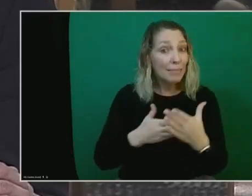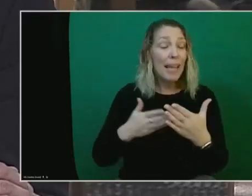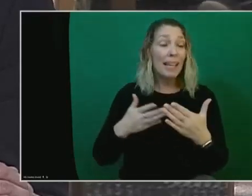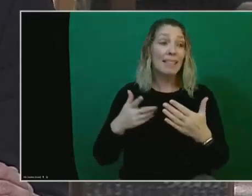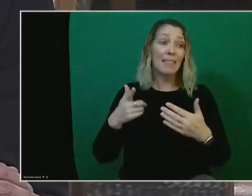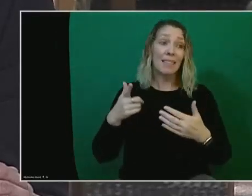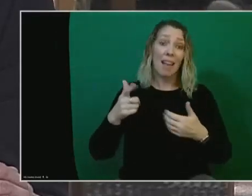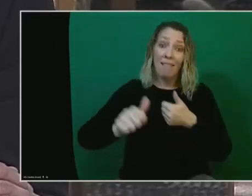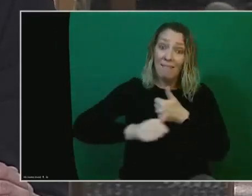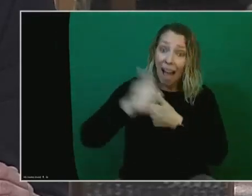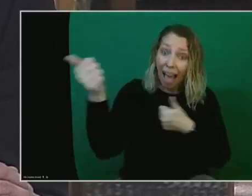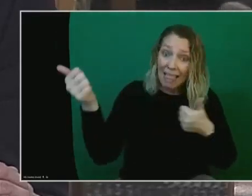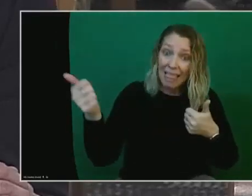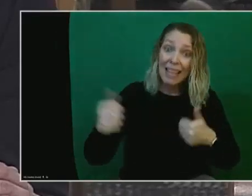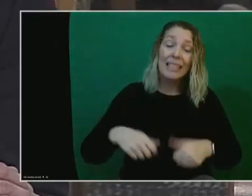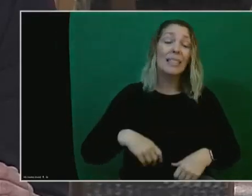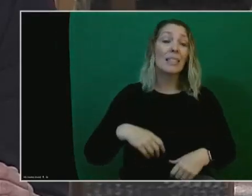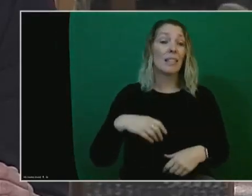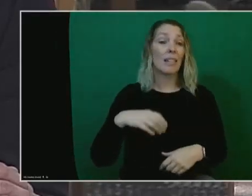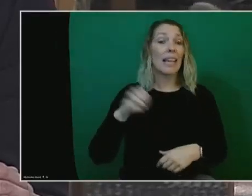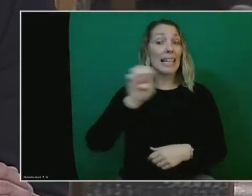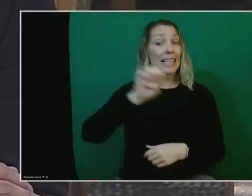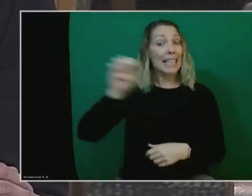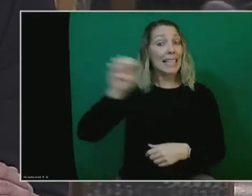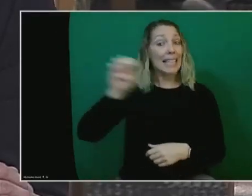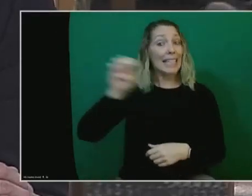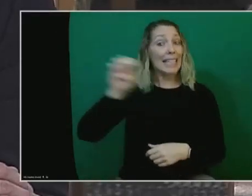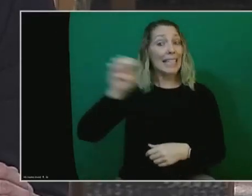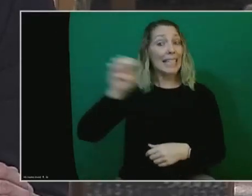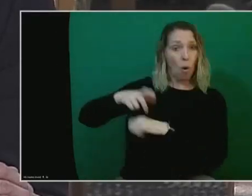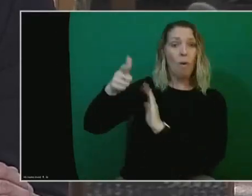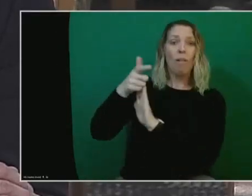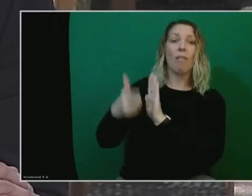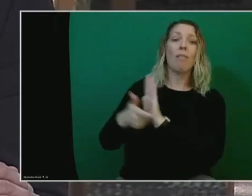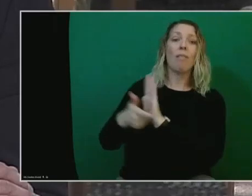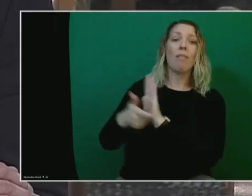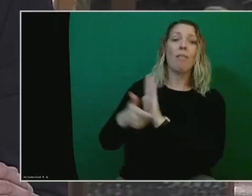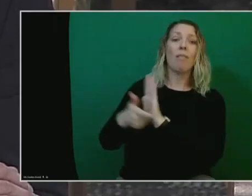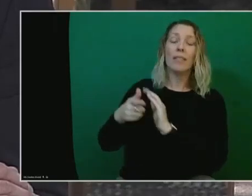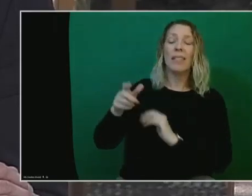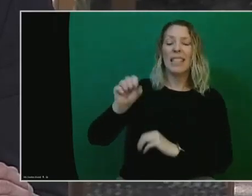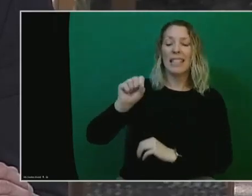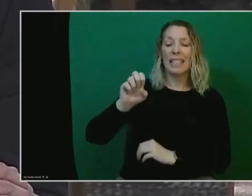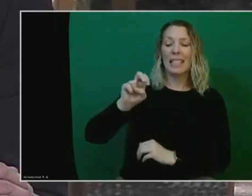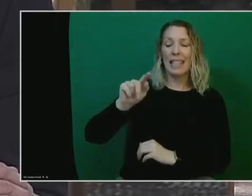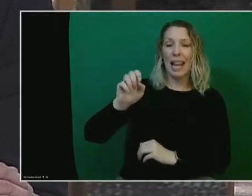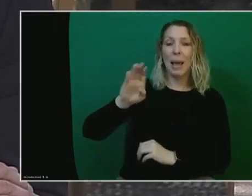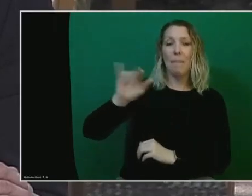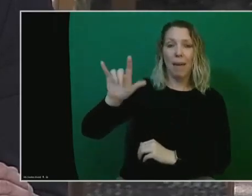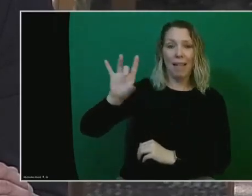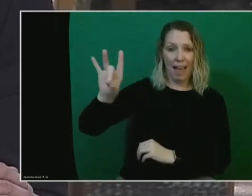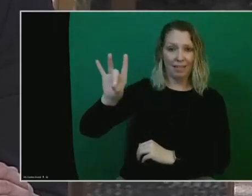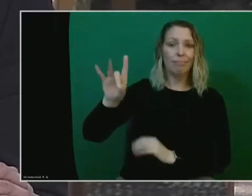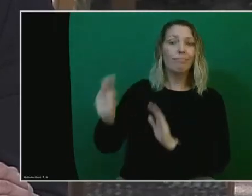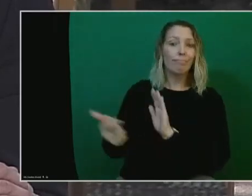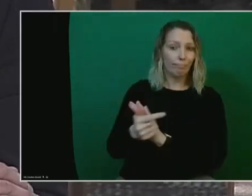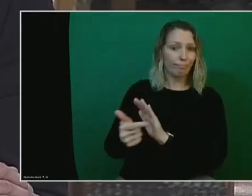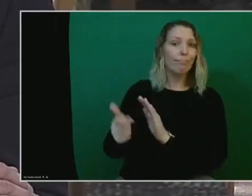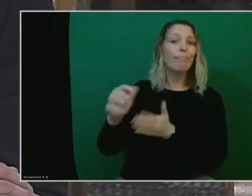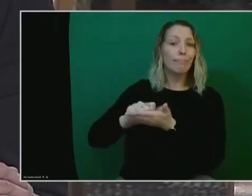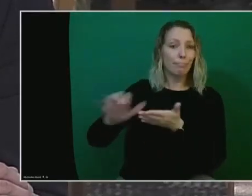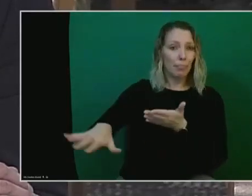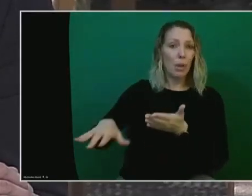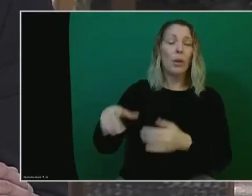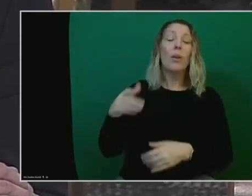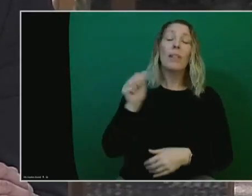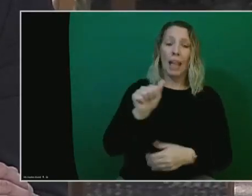To the east, Idaho has put in a law mirroring Senate Bill 8 in Texas, banning abortions and allowing individuals to sue